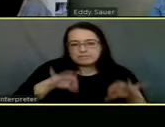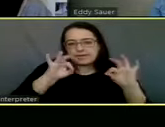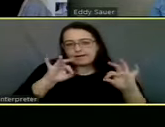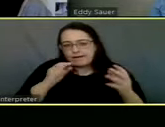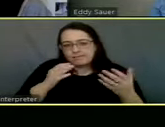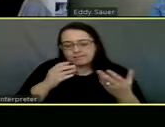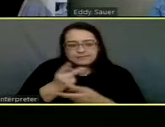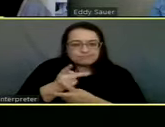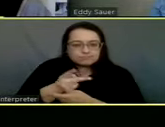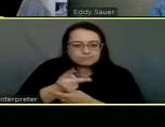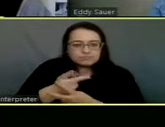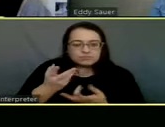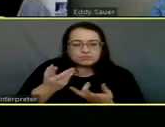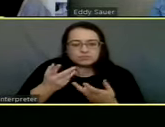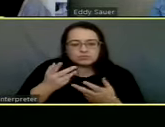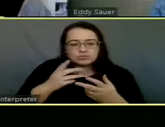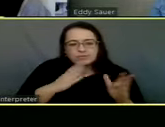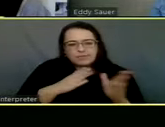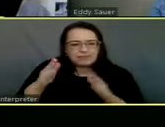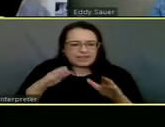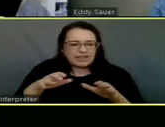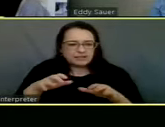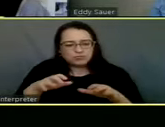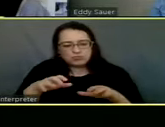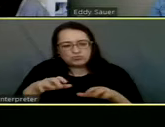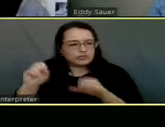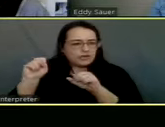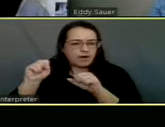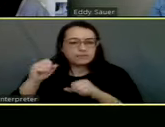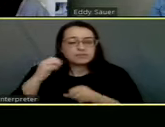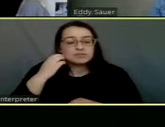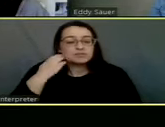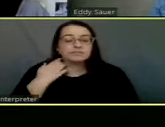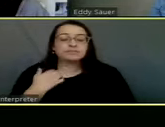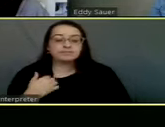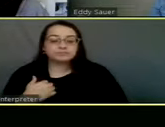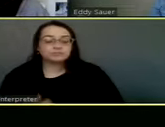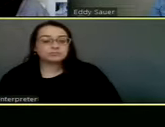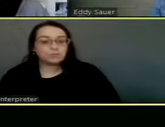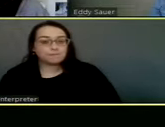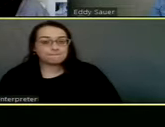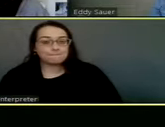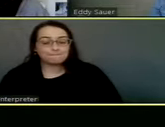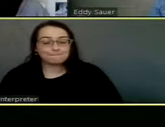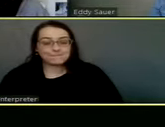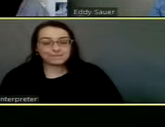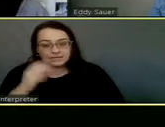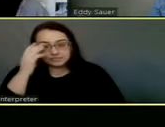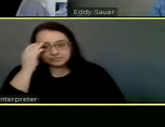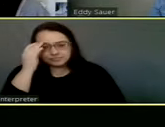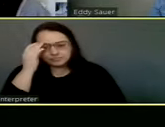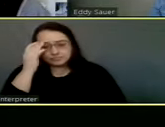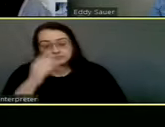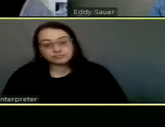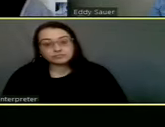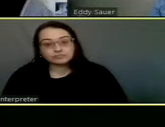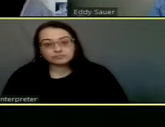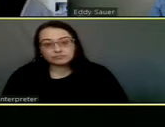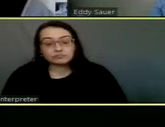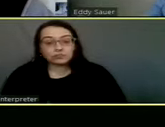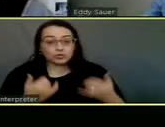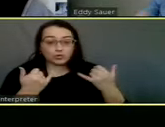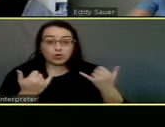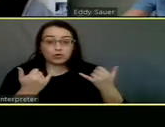being, you know, adopted back out. so currently, I mean, at the, at the beginning of